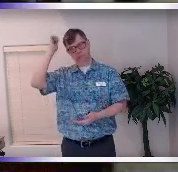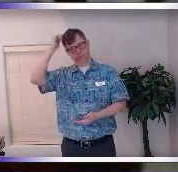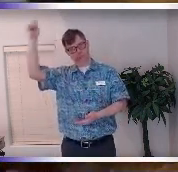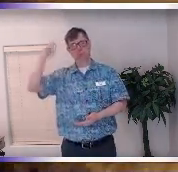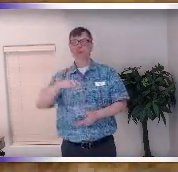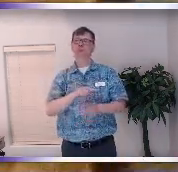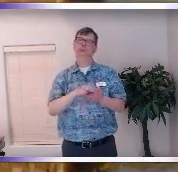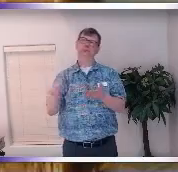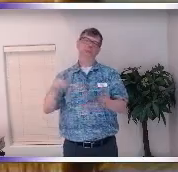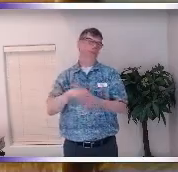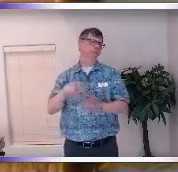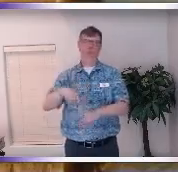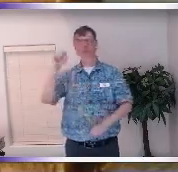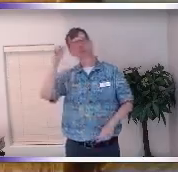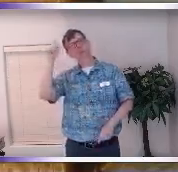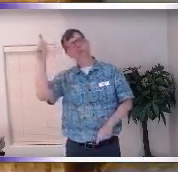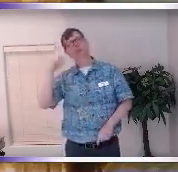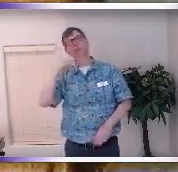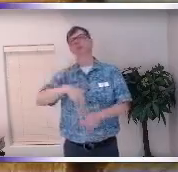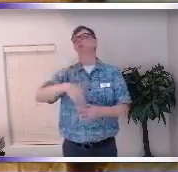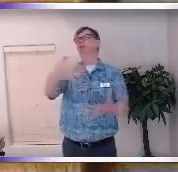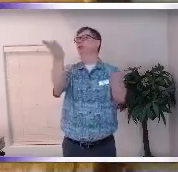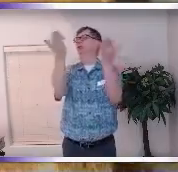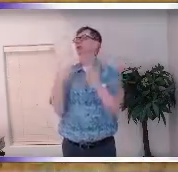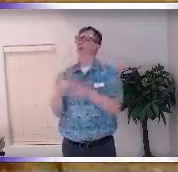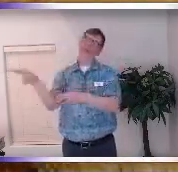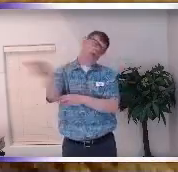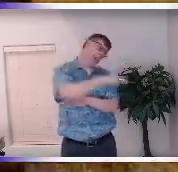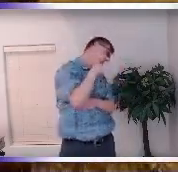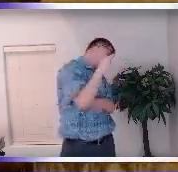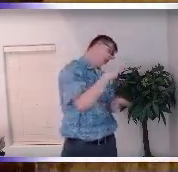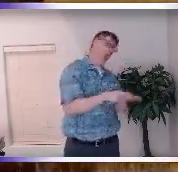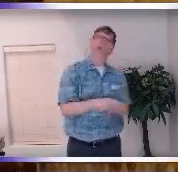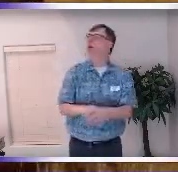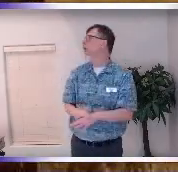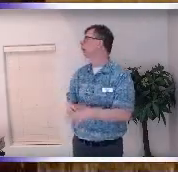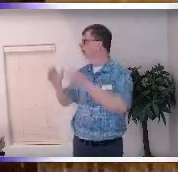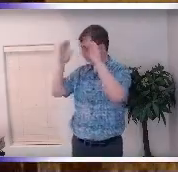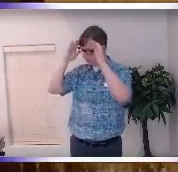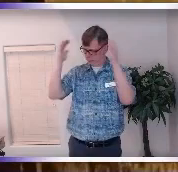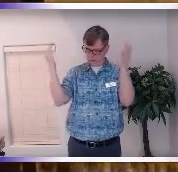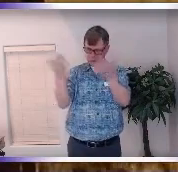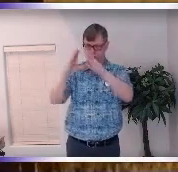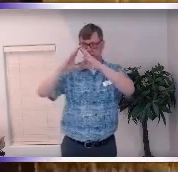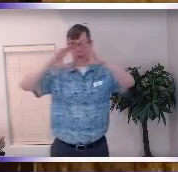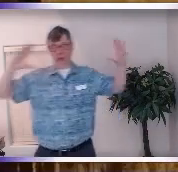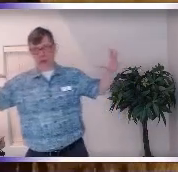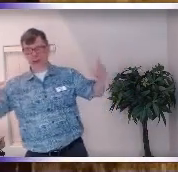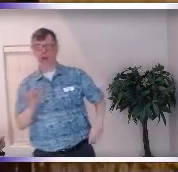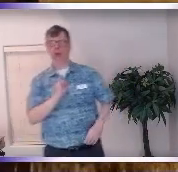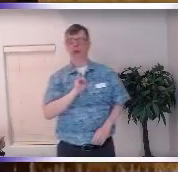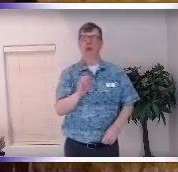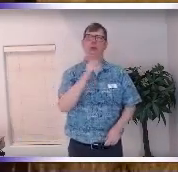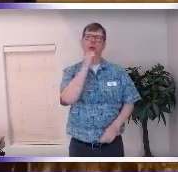just read it not to understand it and then your soul will bring to you what you need and then your consciousness will expand and